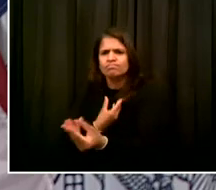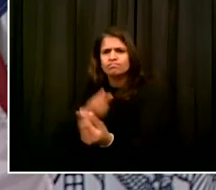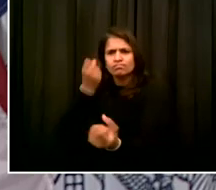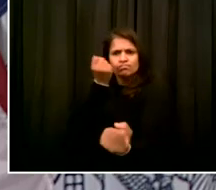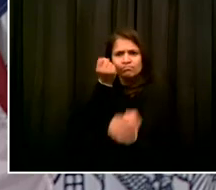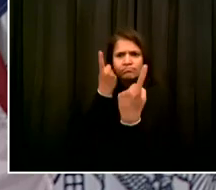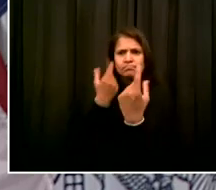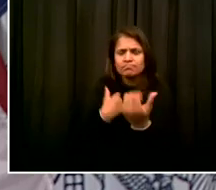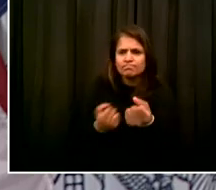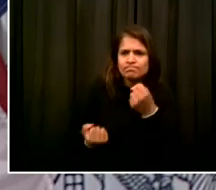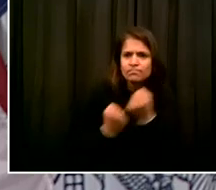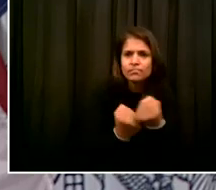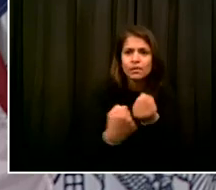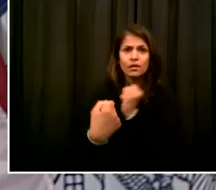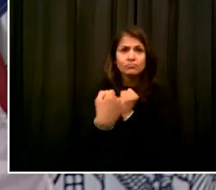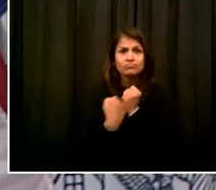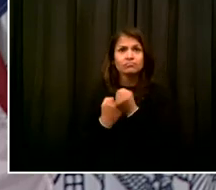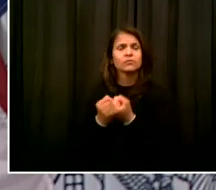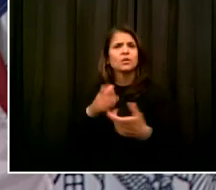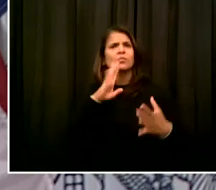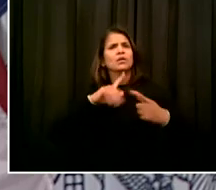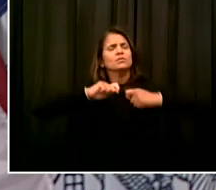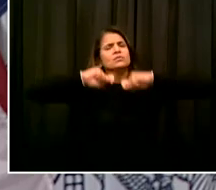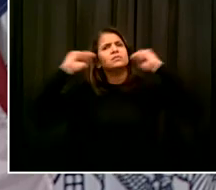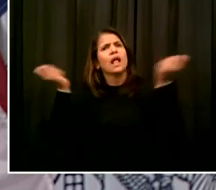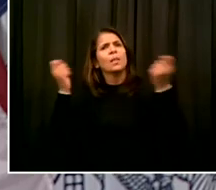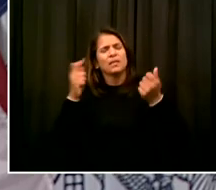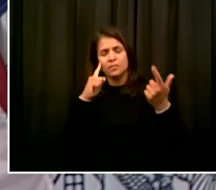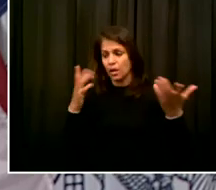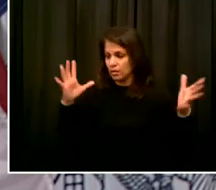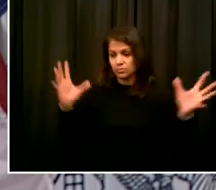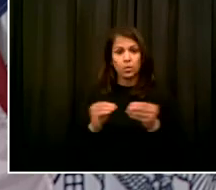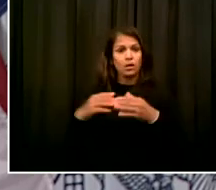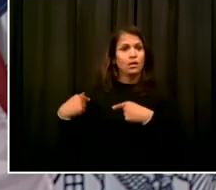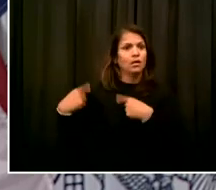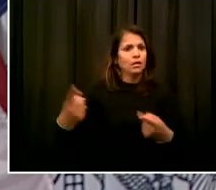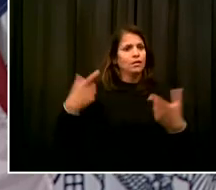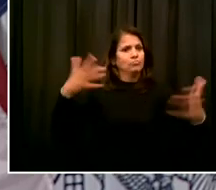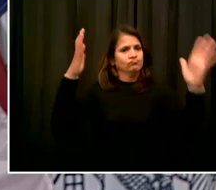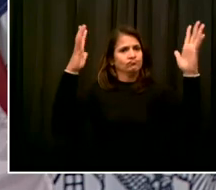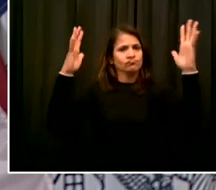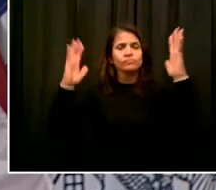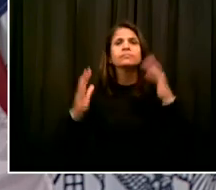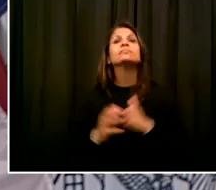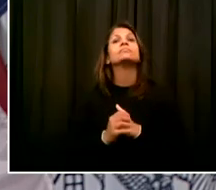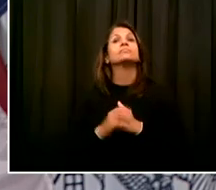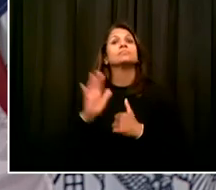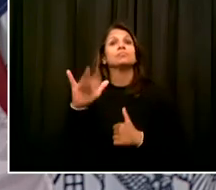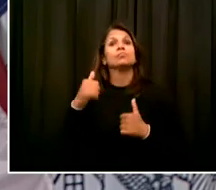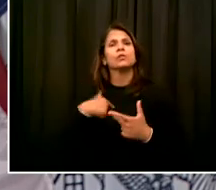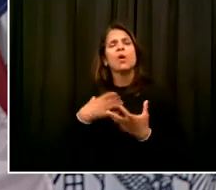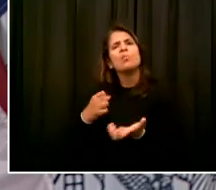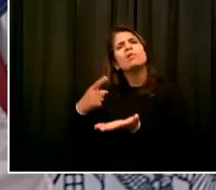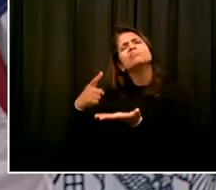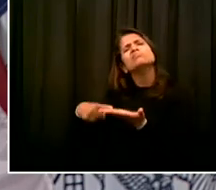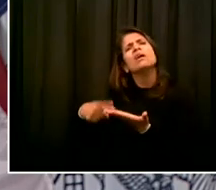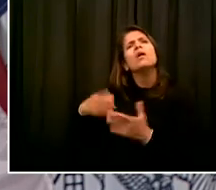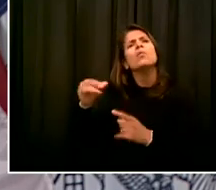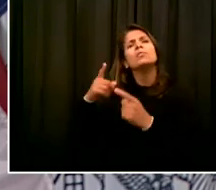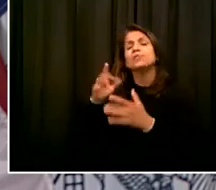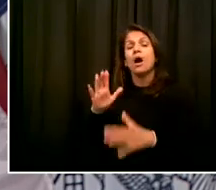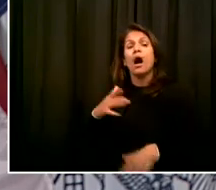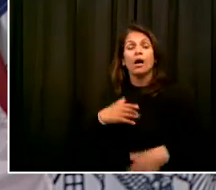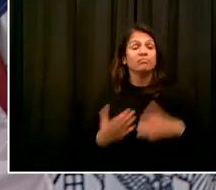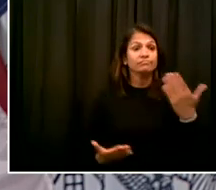to talk today about some of the challenges, too. The trauma, the pain, so much of what people have been through. We're going to particularly focus